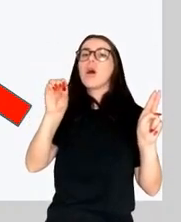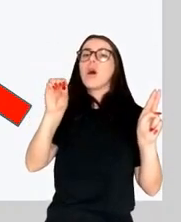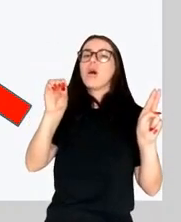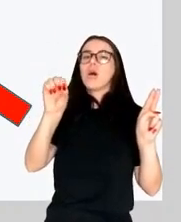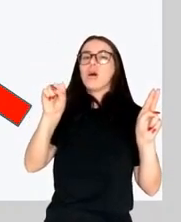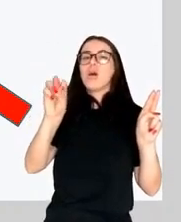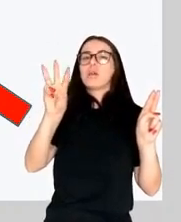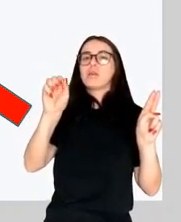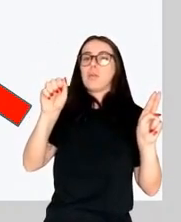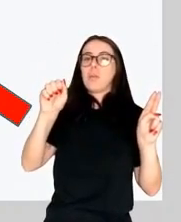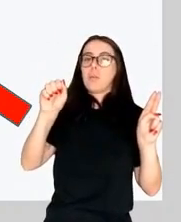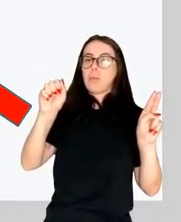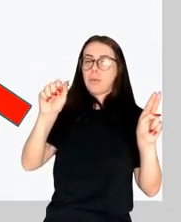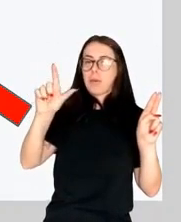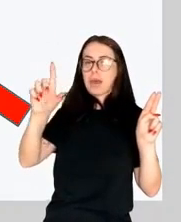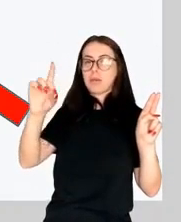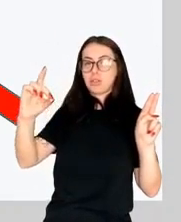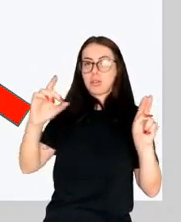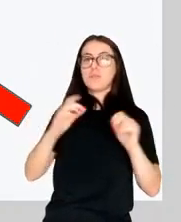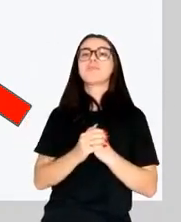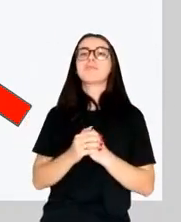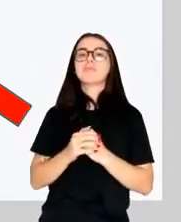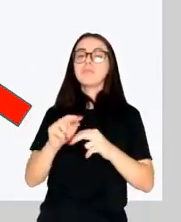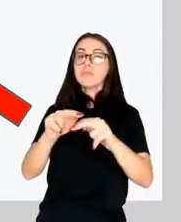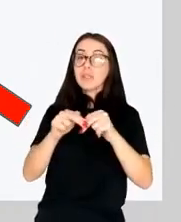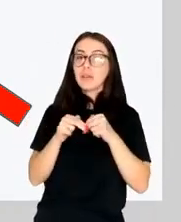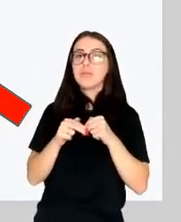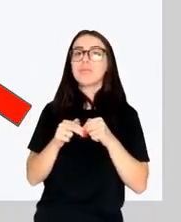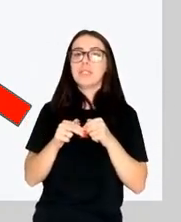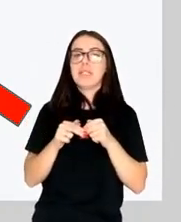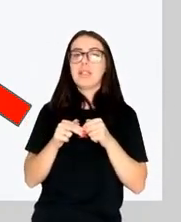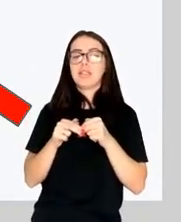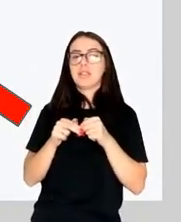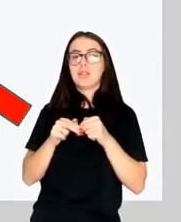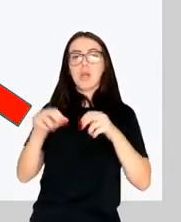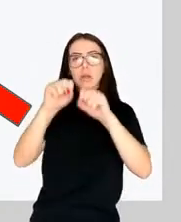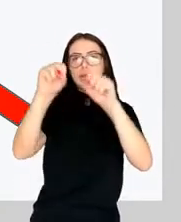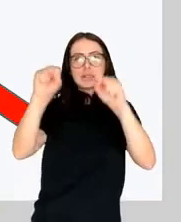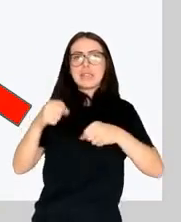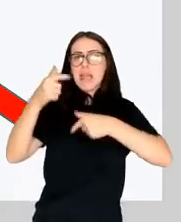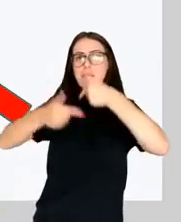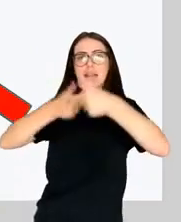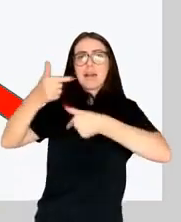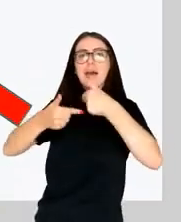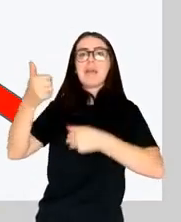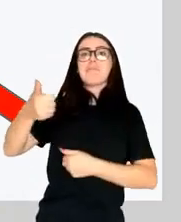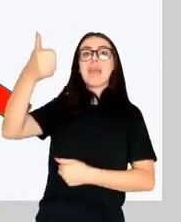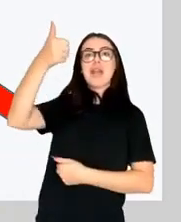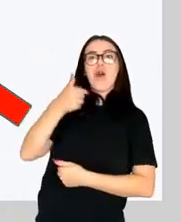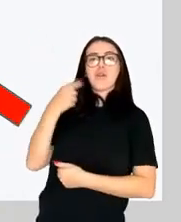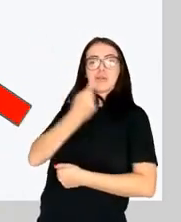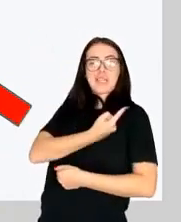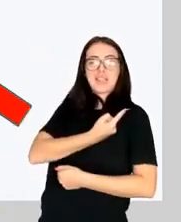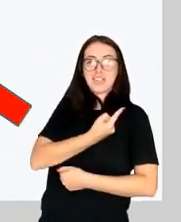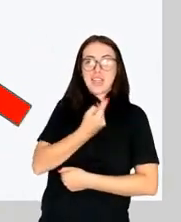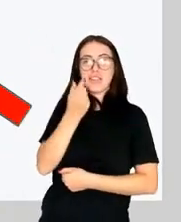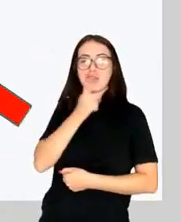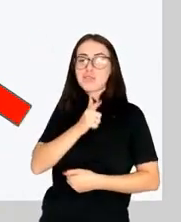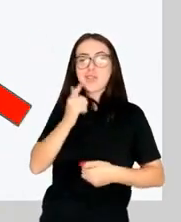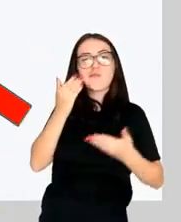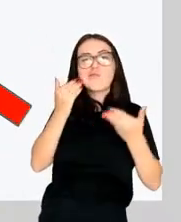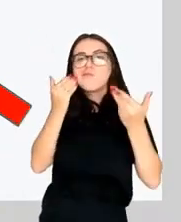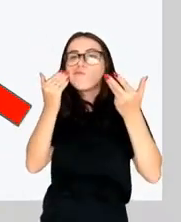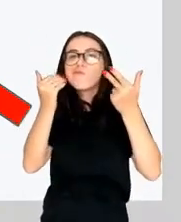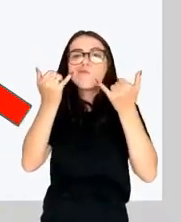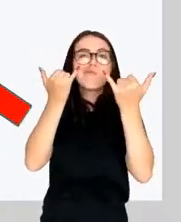did a better job in extracting information from the file than we would have done, you know, manually reading it, started to reveal to